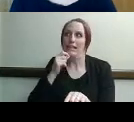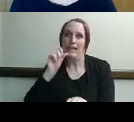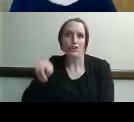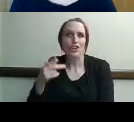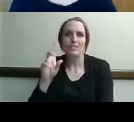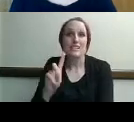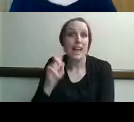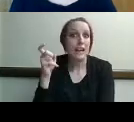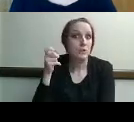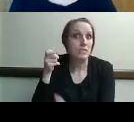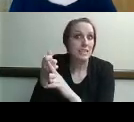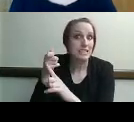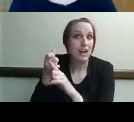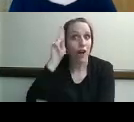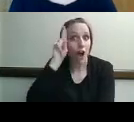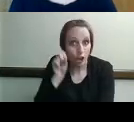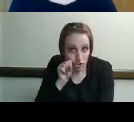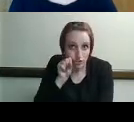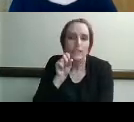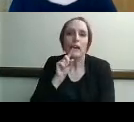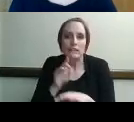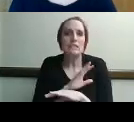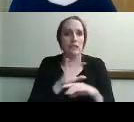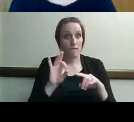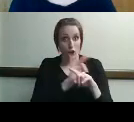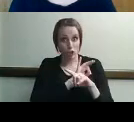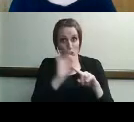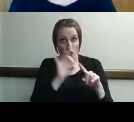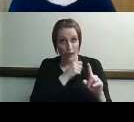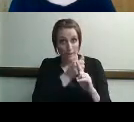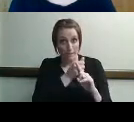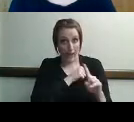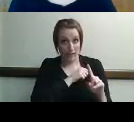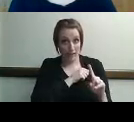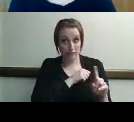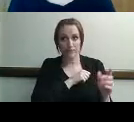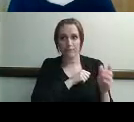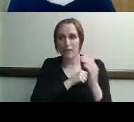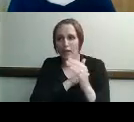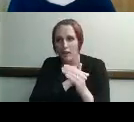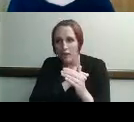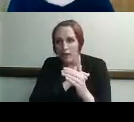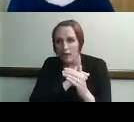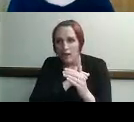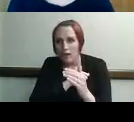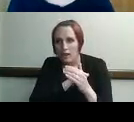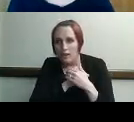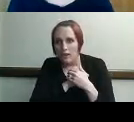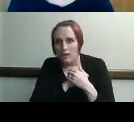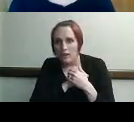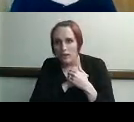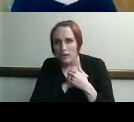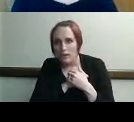that functional impact yep that second sentence joe is now struggling with changing